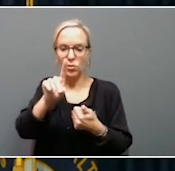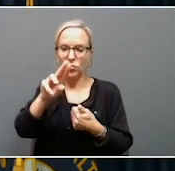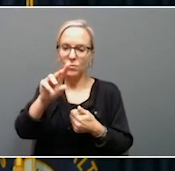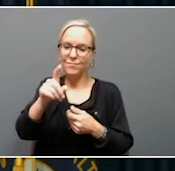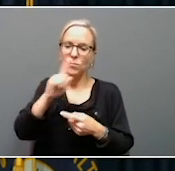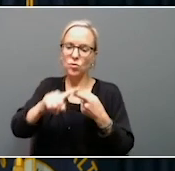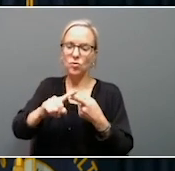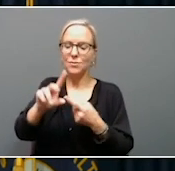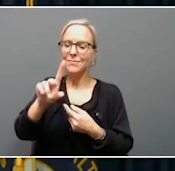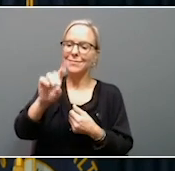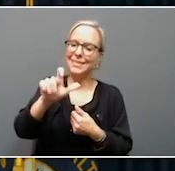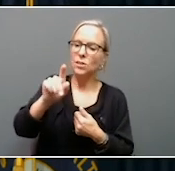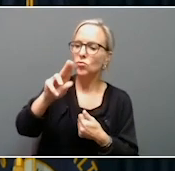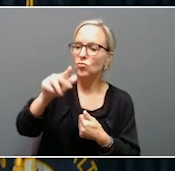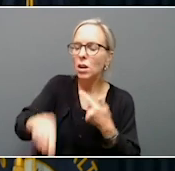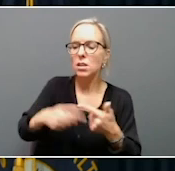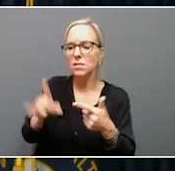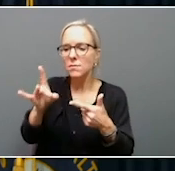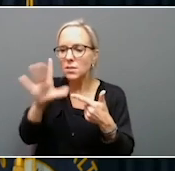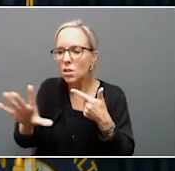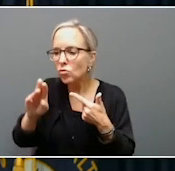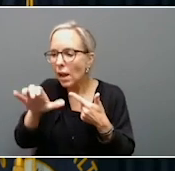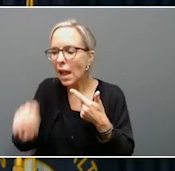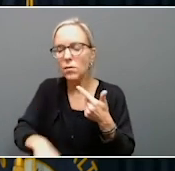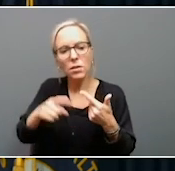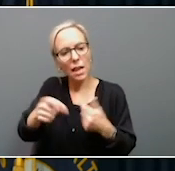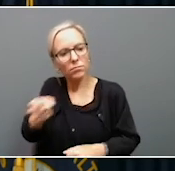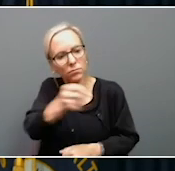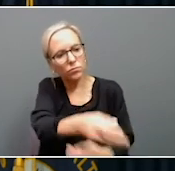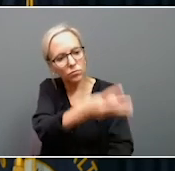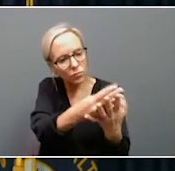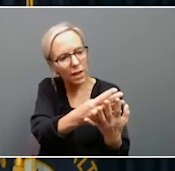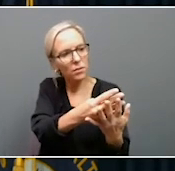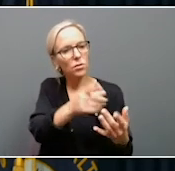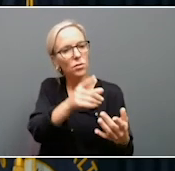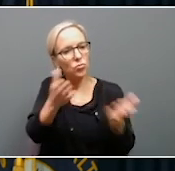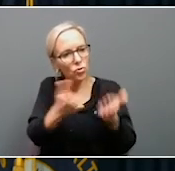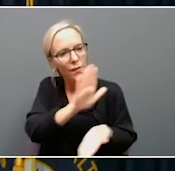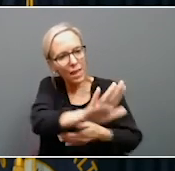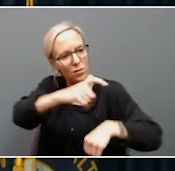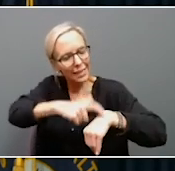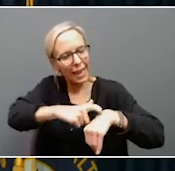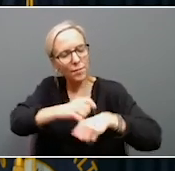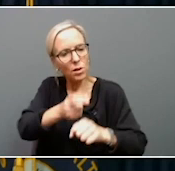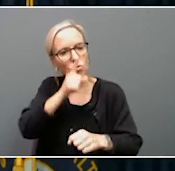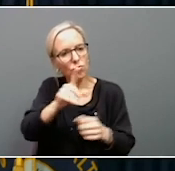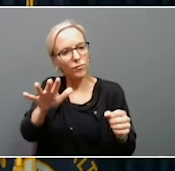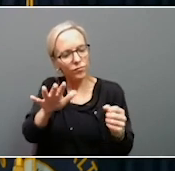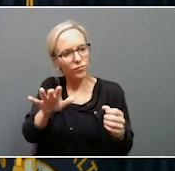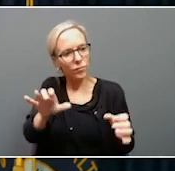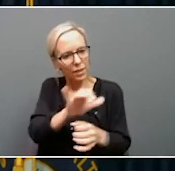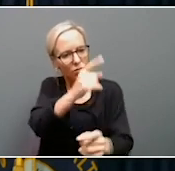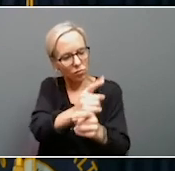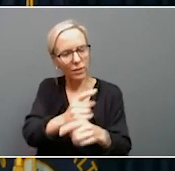violent crimes do go to jail, do go to prison, and do serve their time. All right,